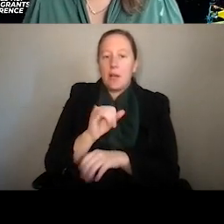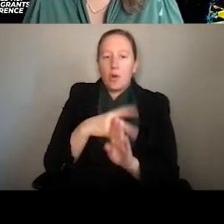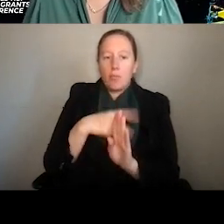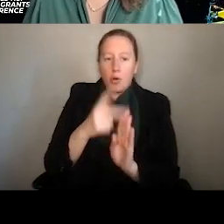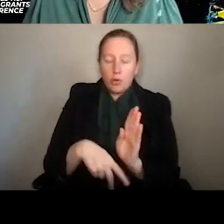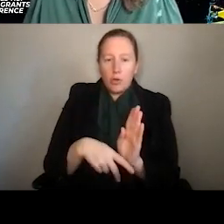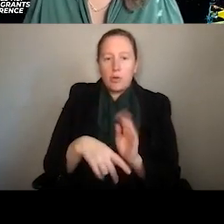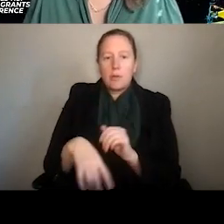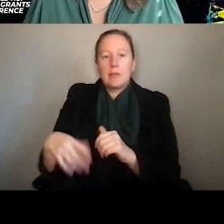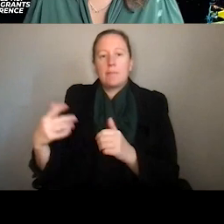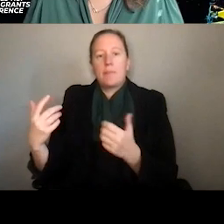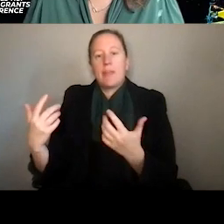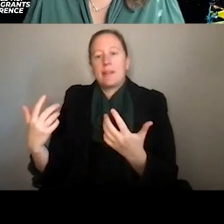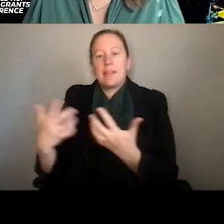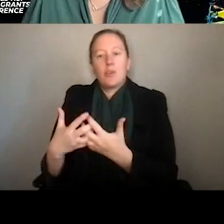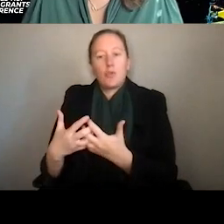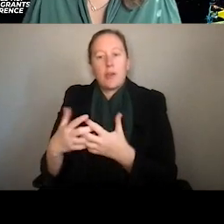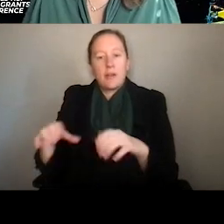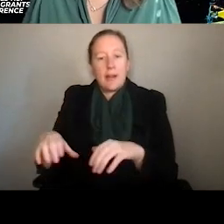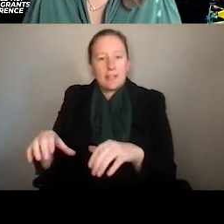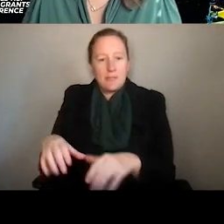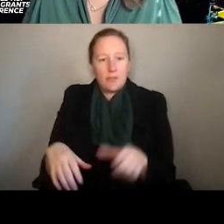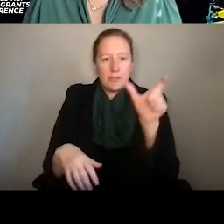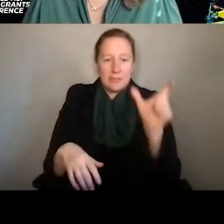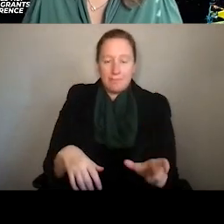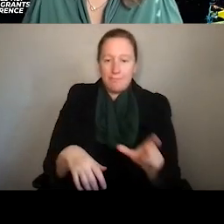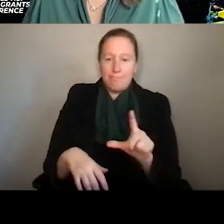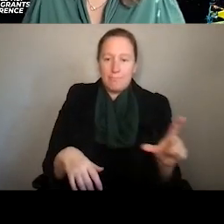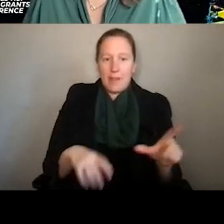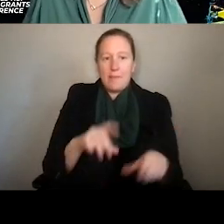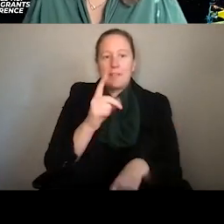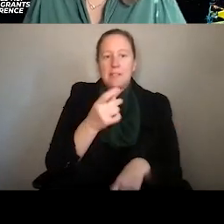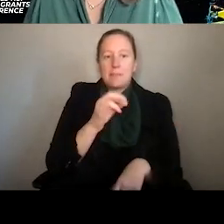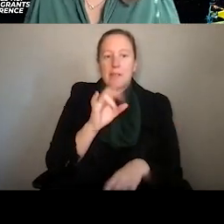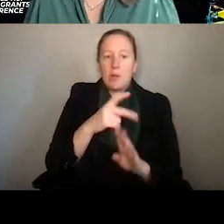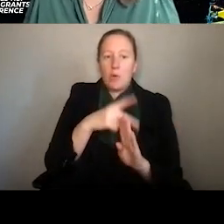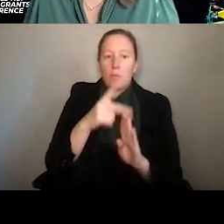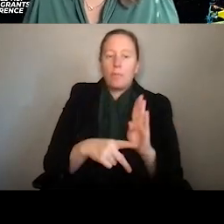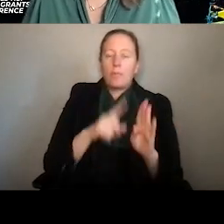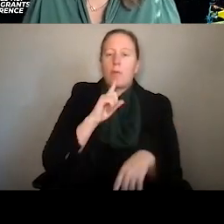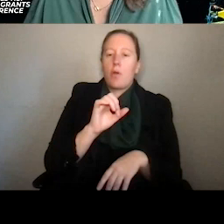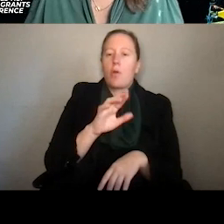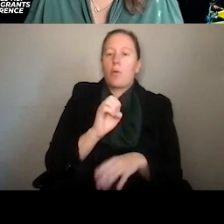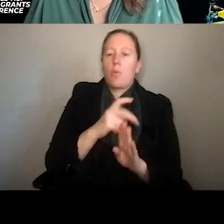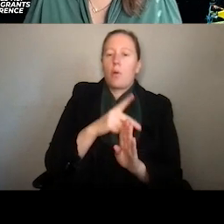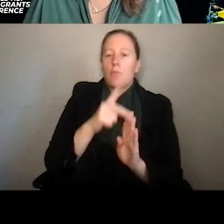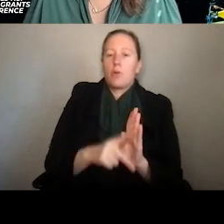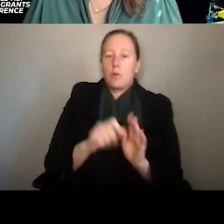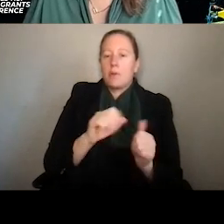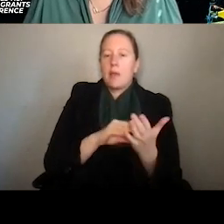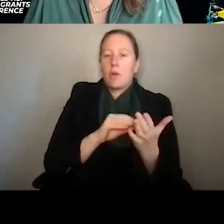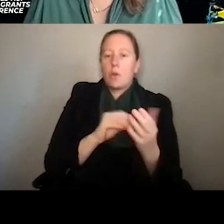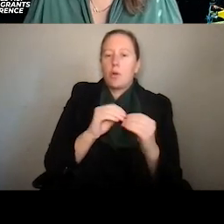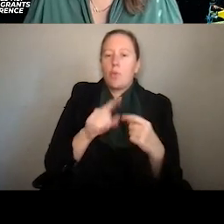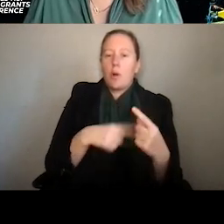and integrated activities. The disciplinary programs are what some folks refer to as the core programs, and you can learn more about